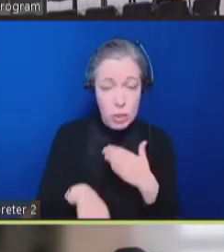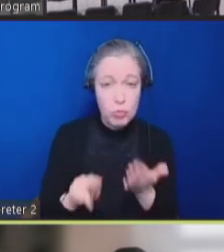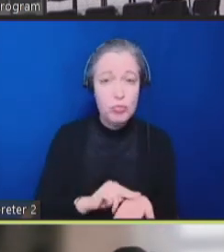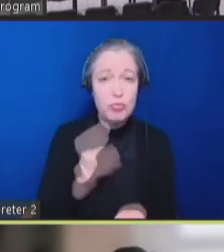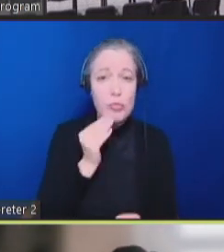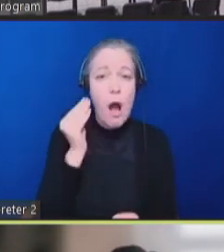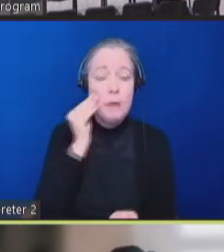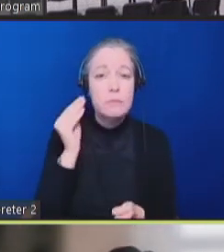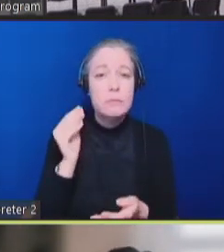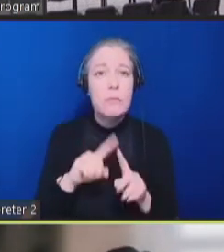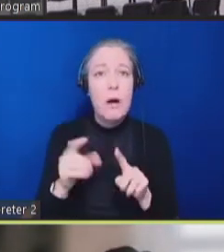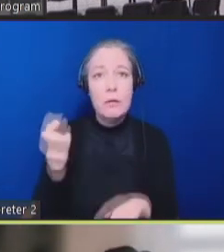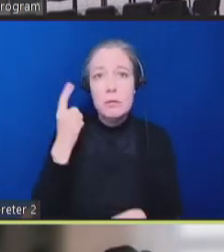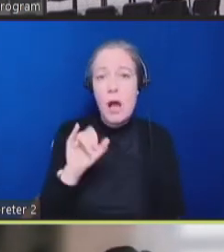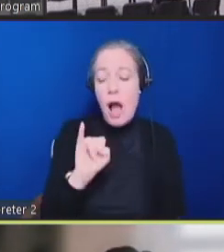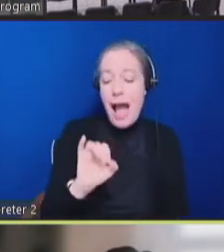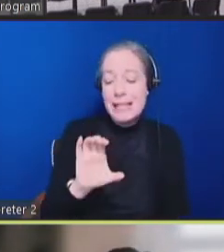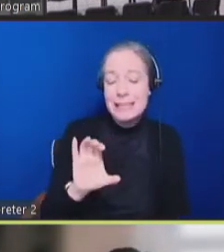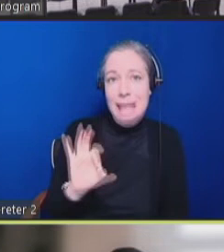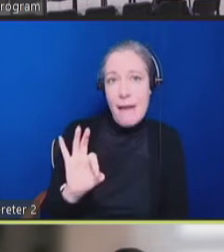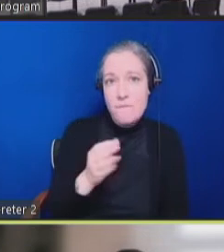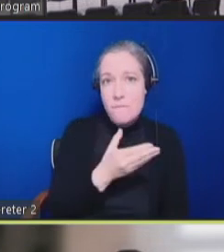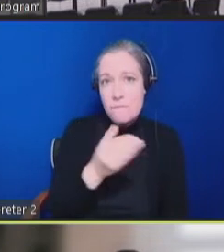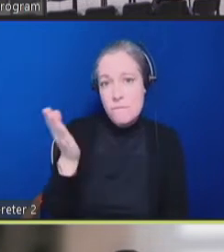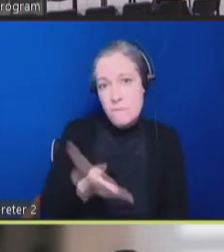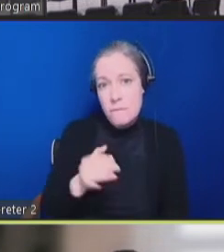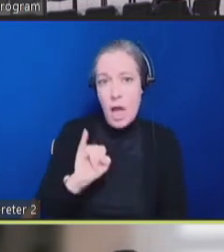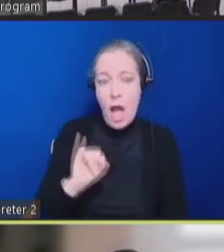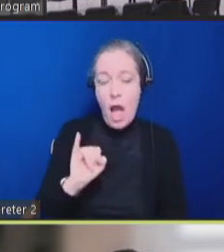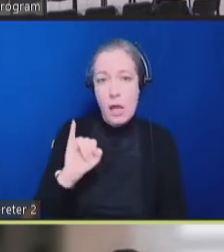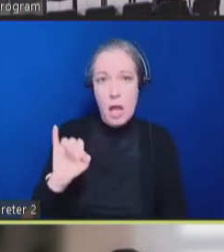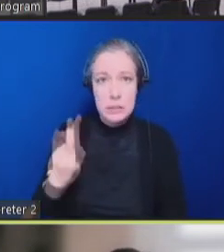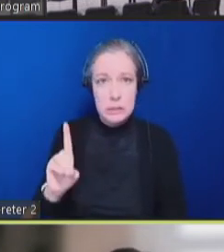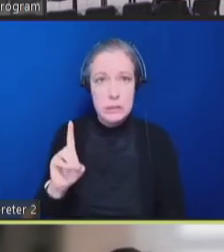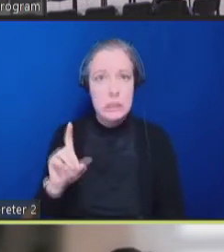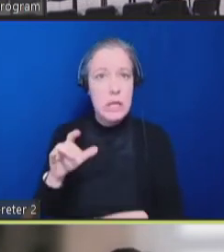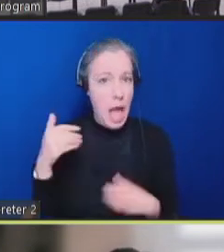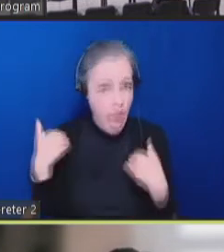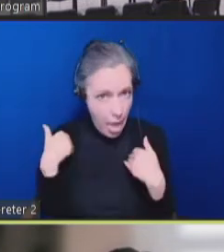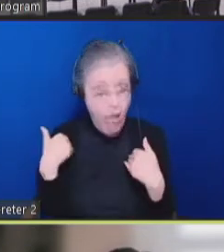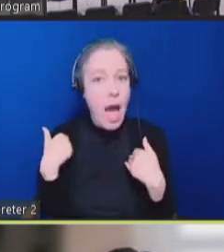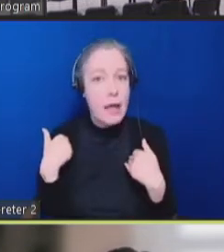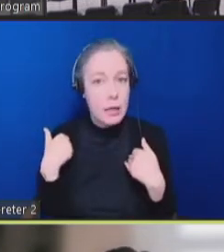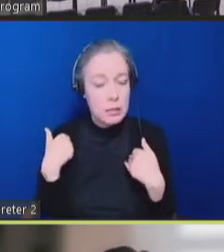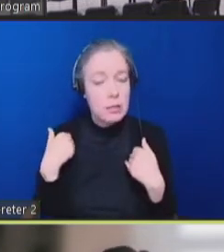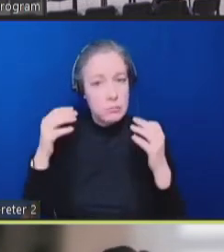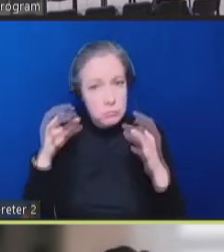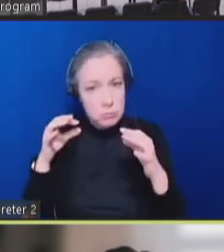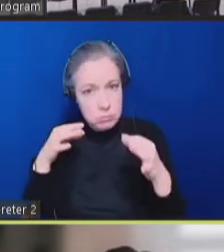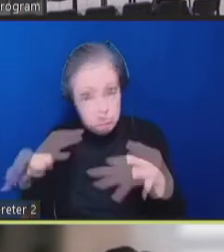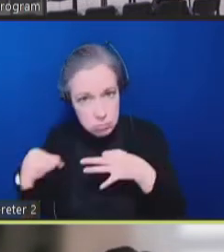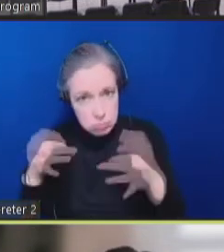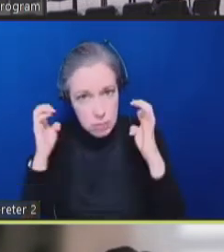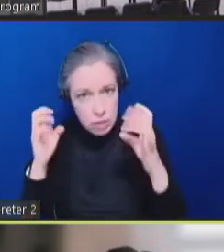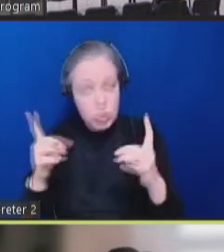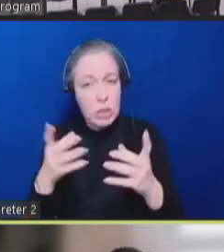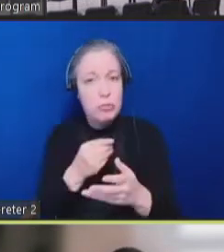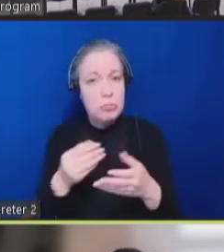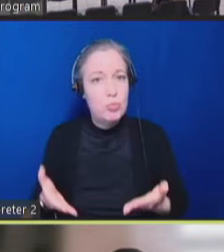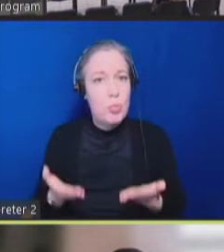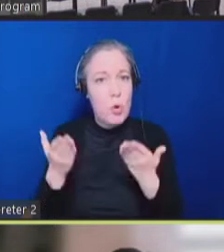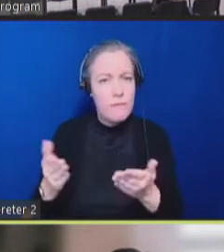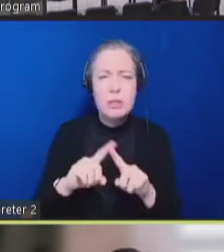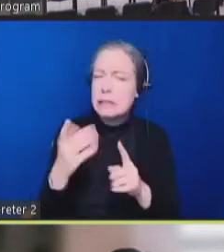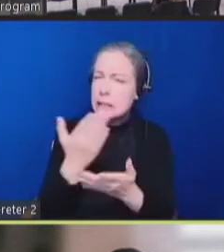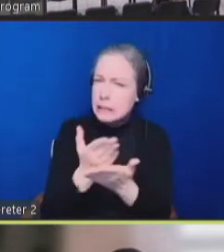had the education and offer requirement. And it's important to note here some of these are larger facilities. But